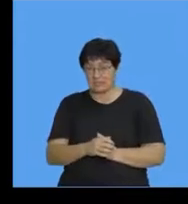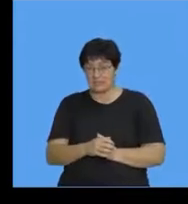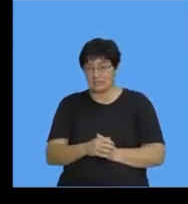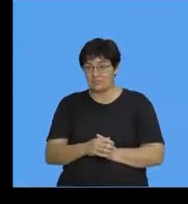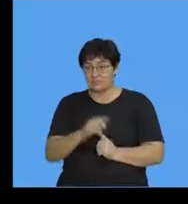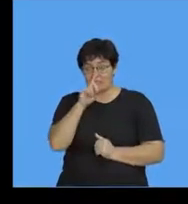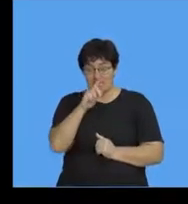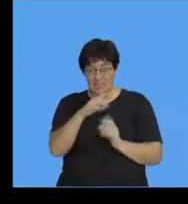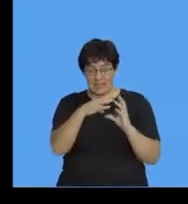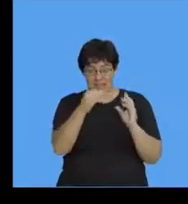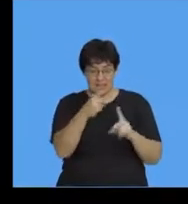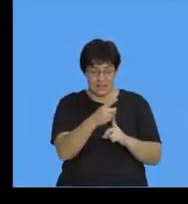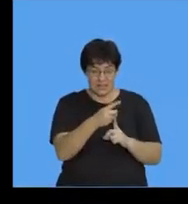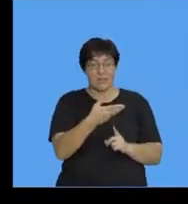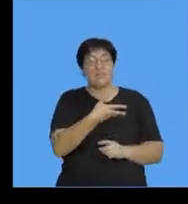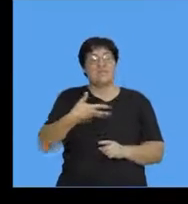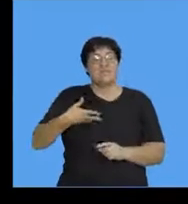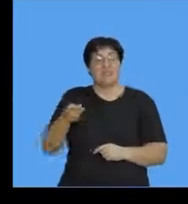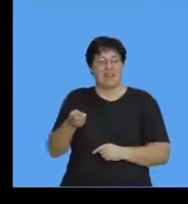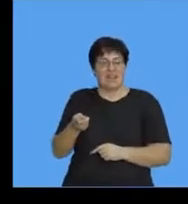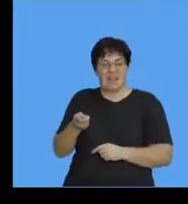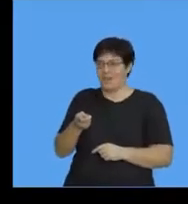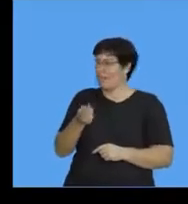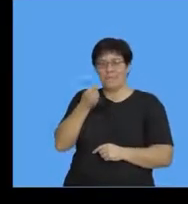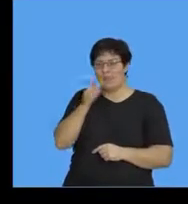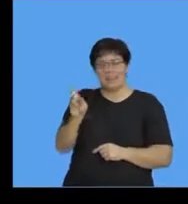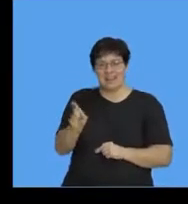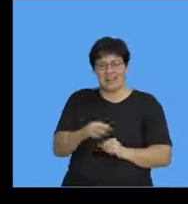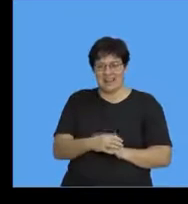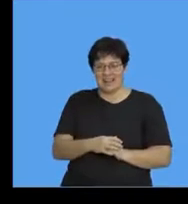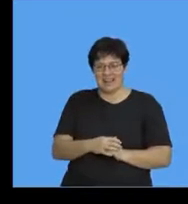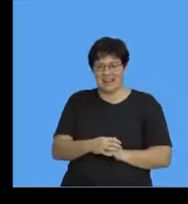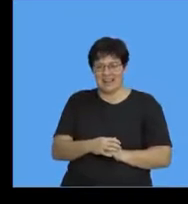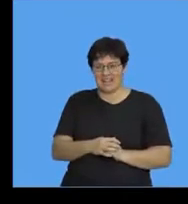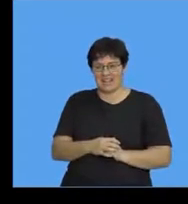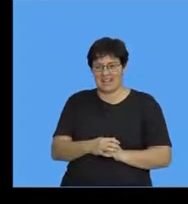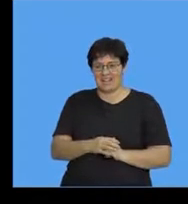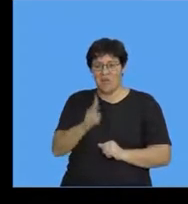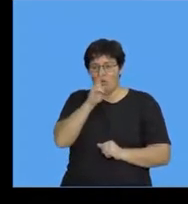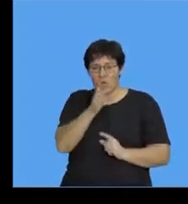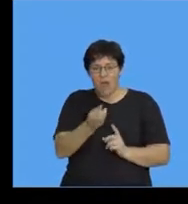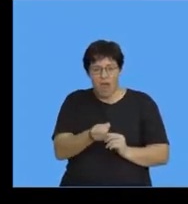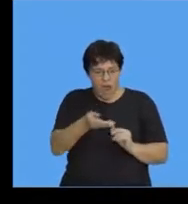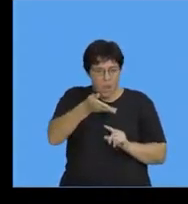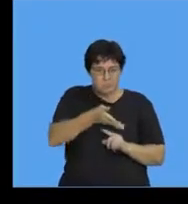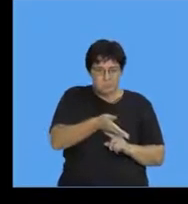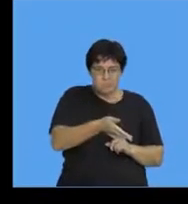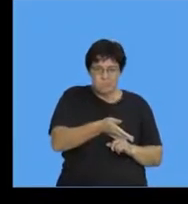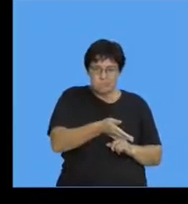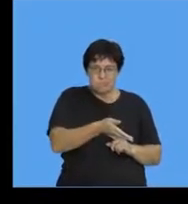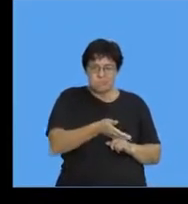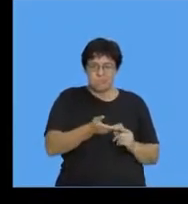do you see this this is the female guys not the male there's the female and look what he's sitting